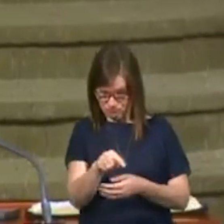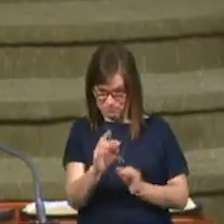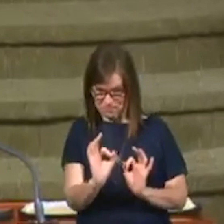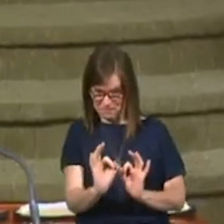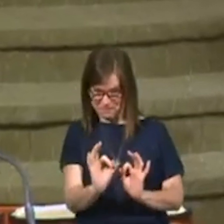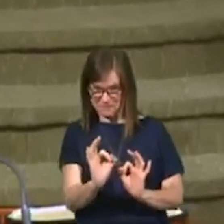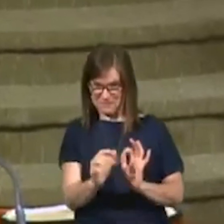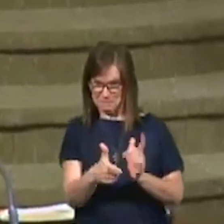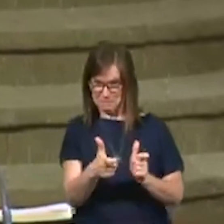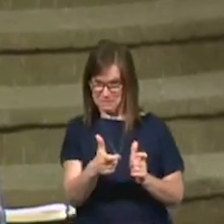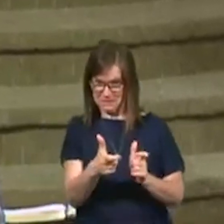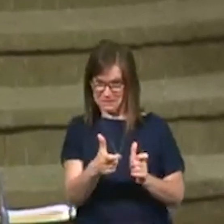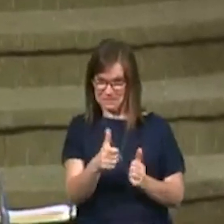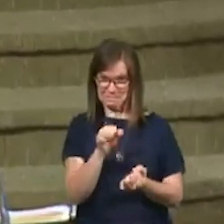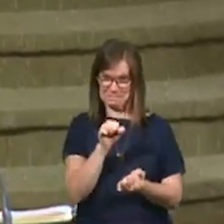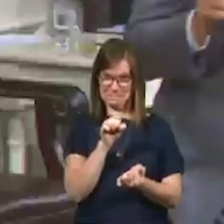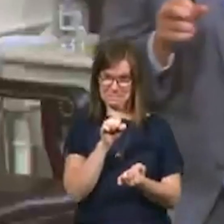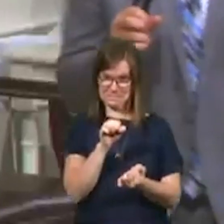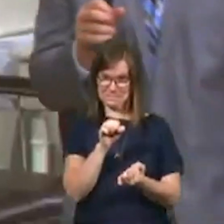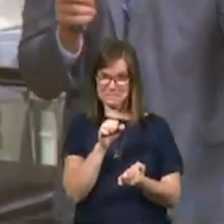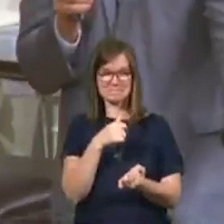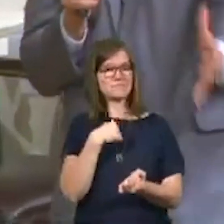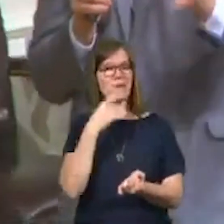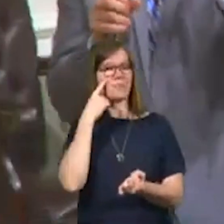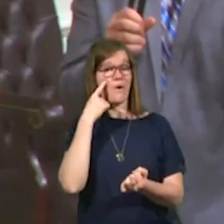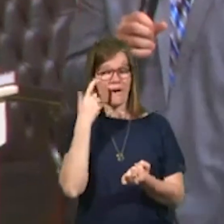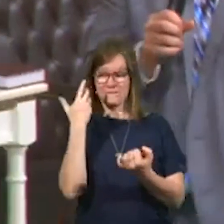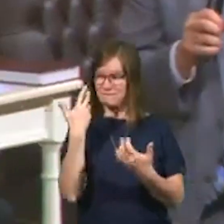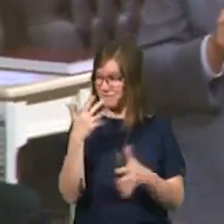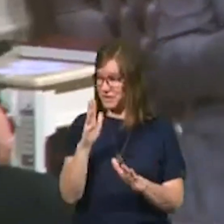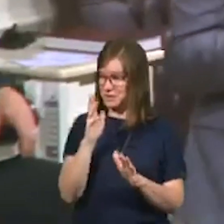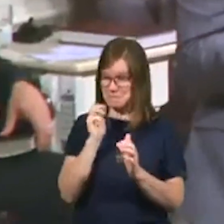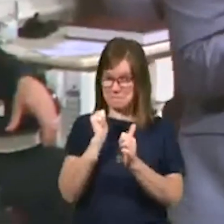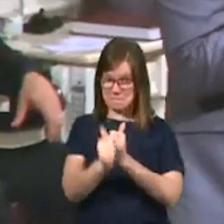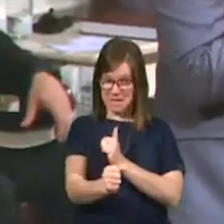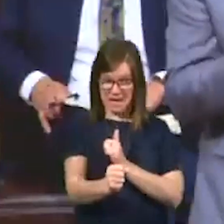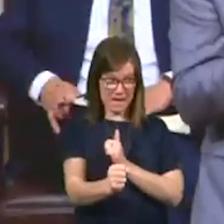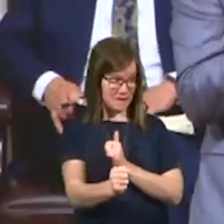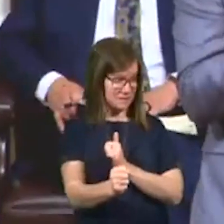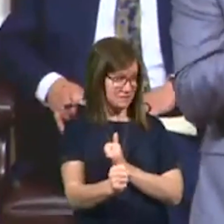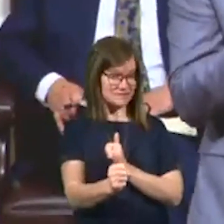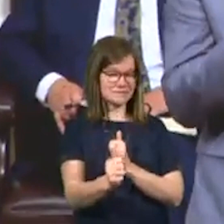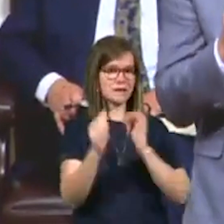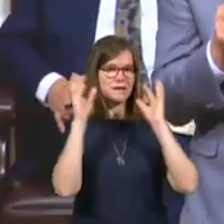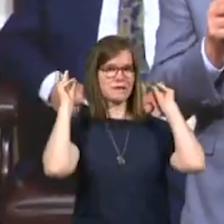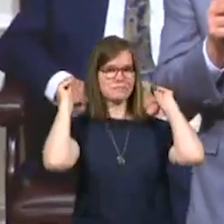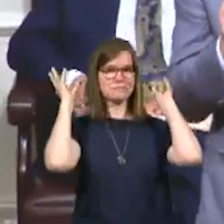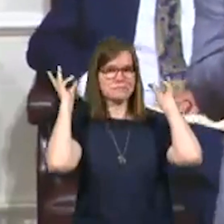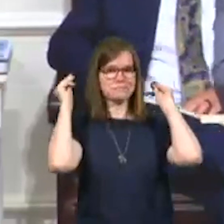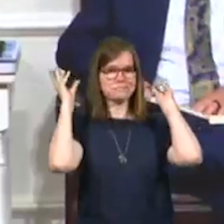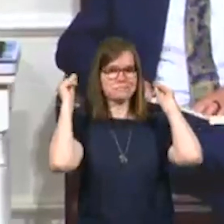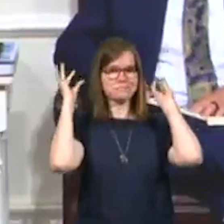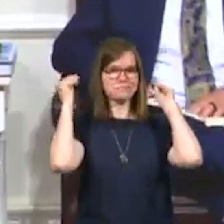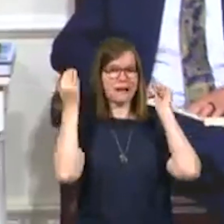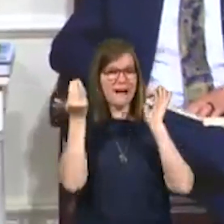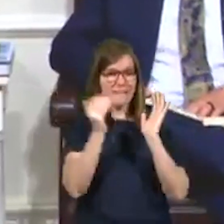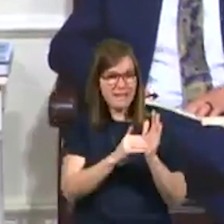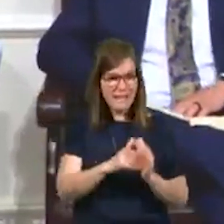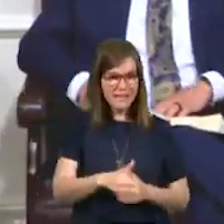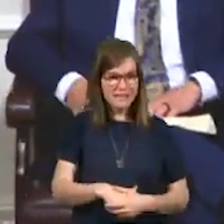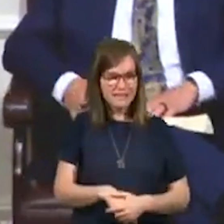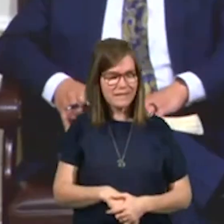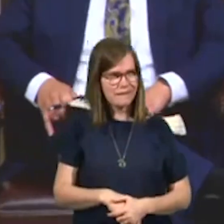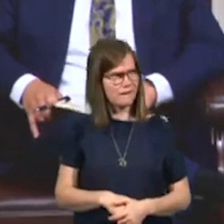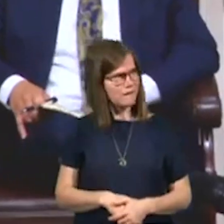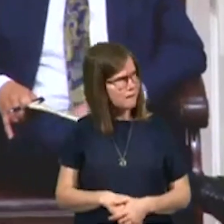was good. So right when I thought I was through it all, it lights up again, right behind me. I